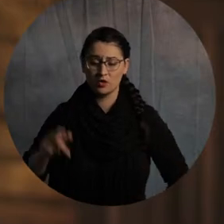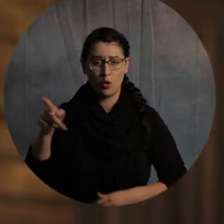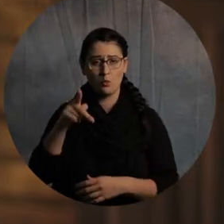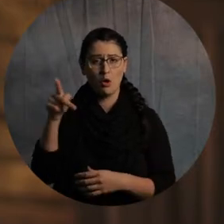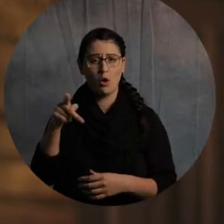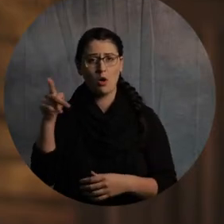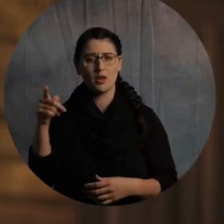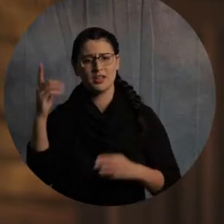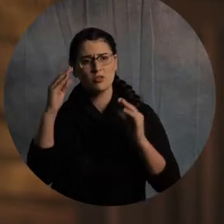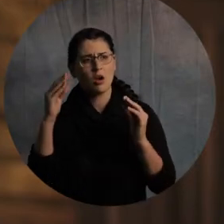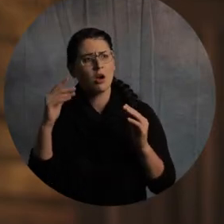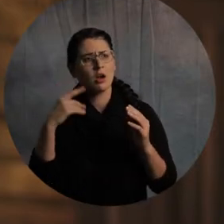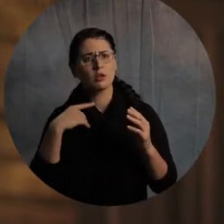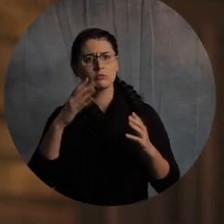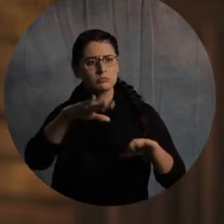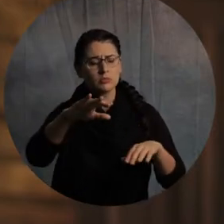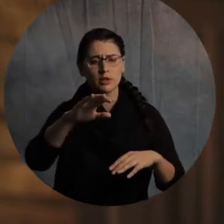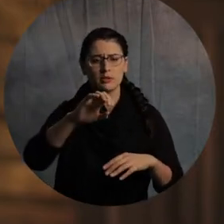loves the church.